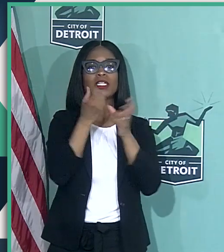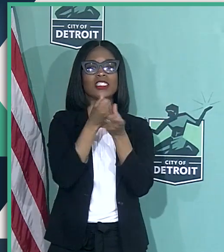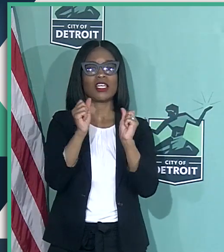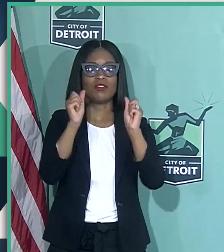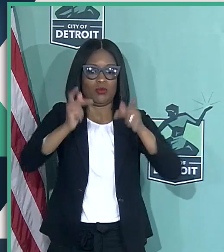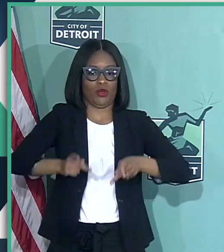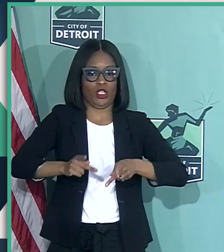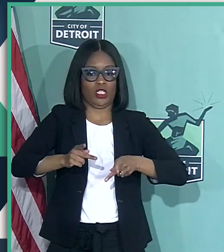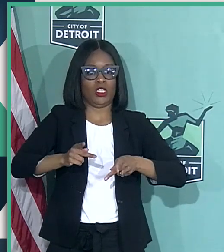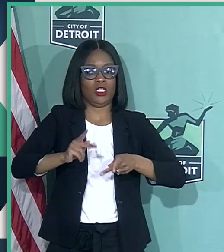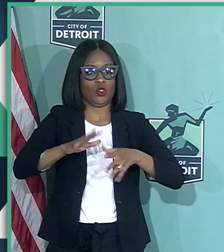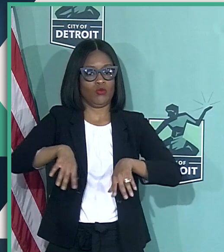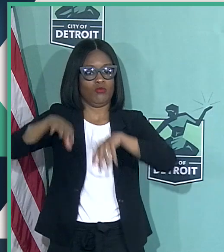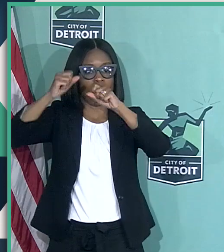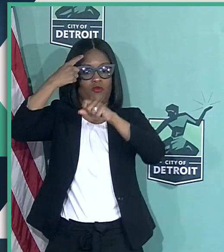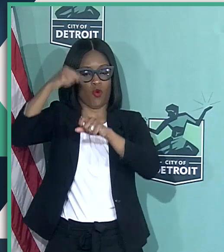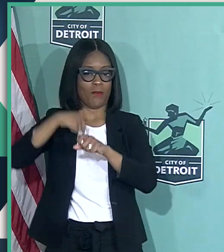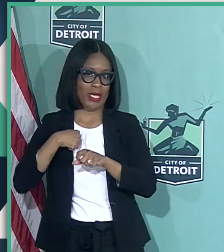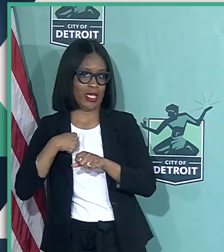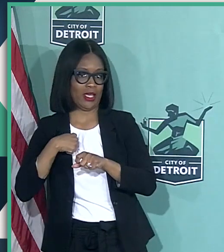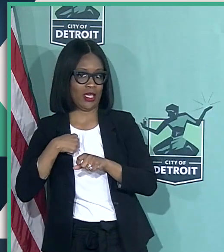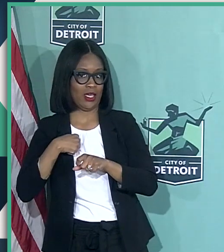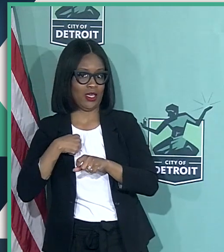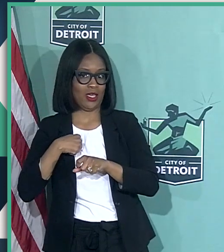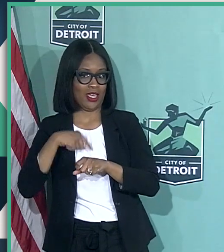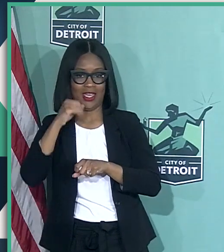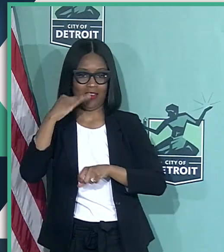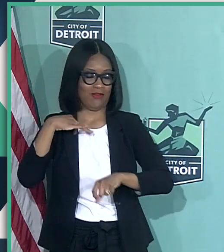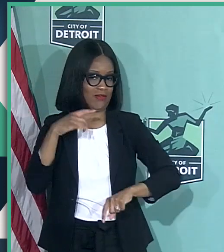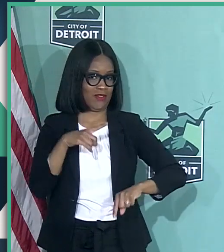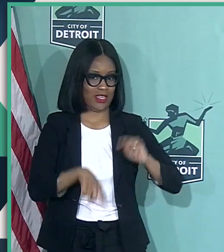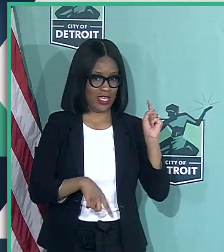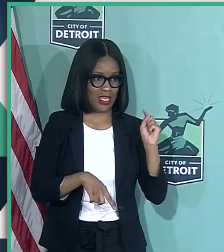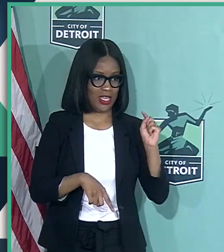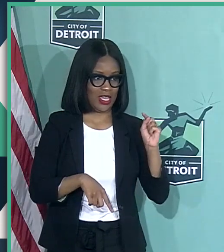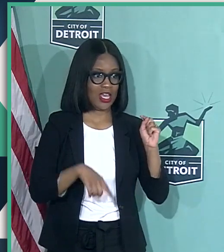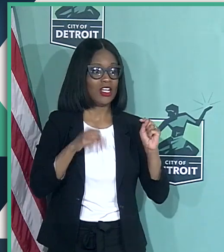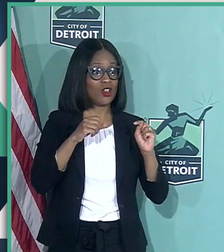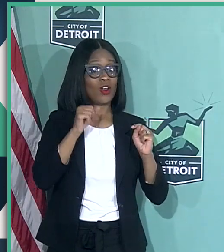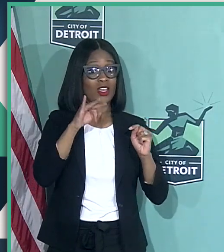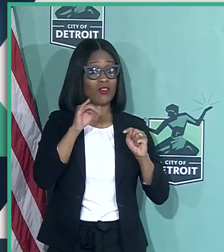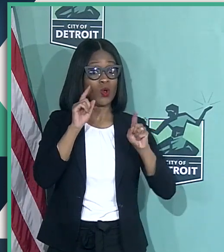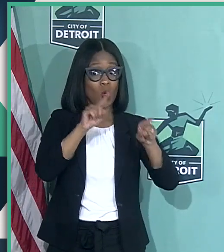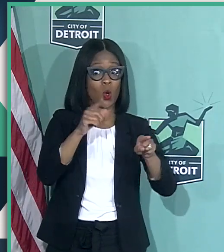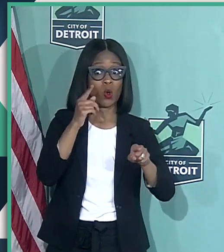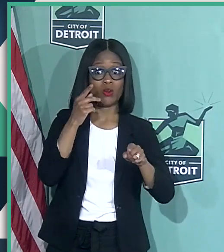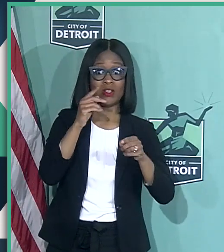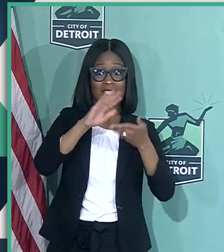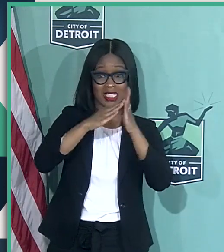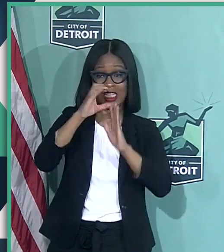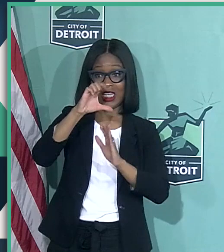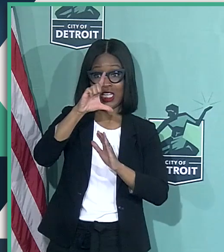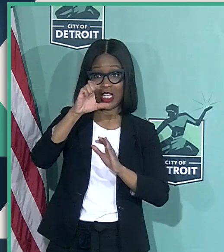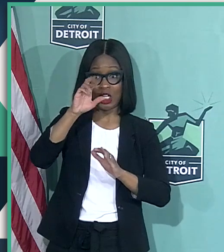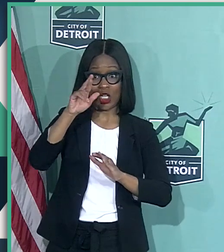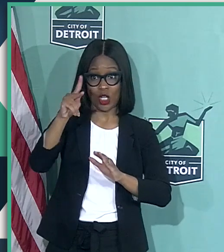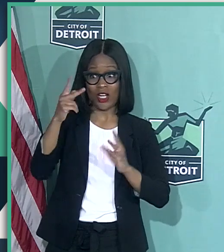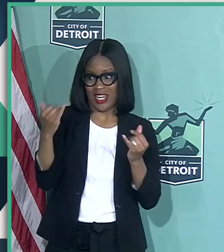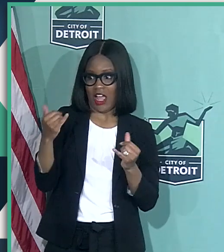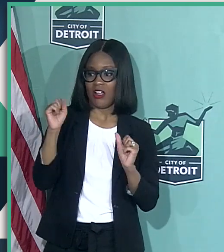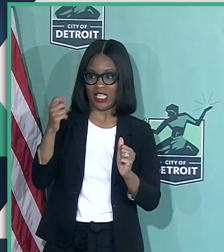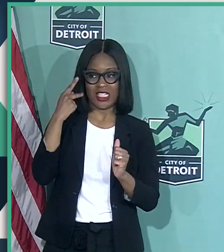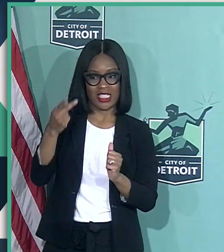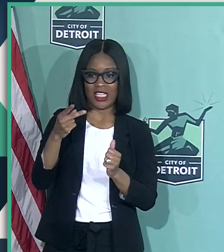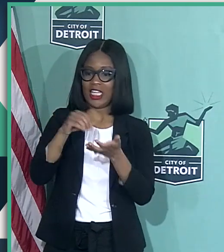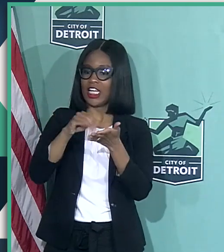to be that person who is designated. And if you were to go see the city clerk right now, you would see the document that's